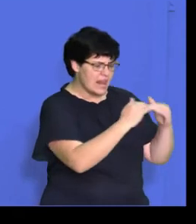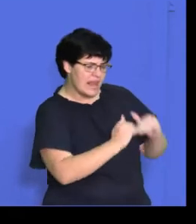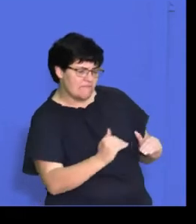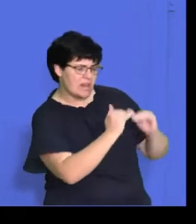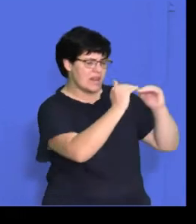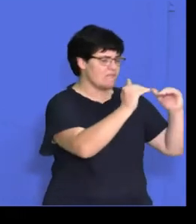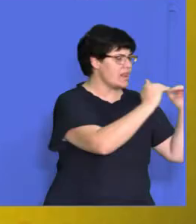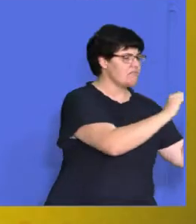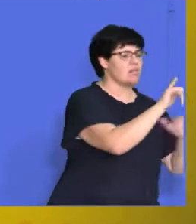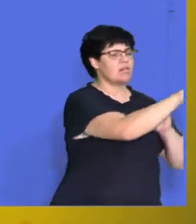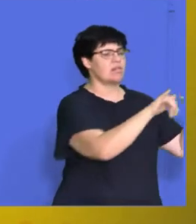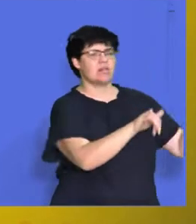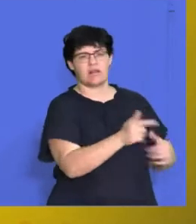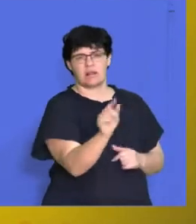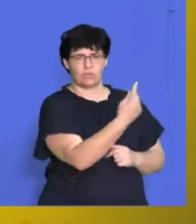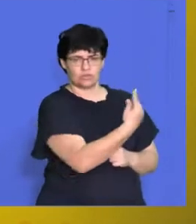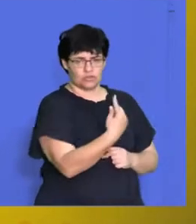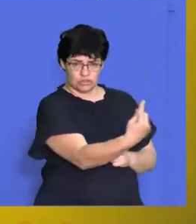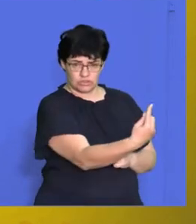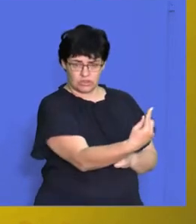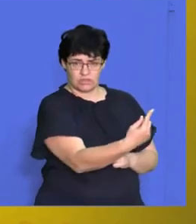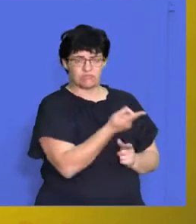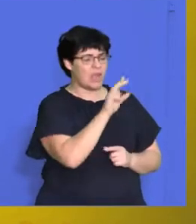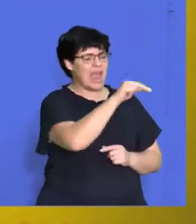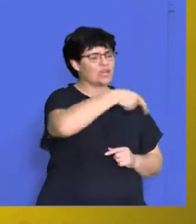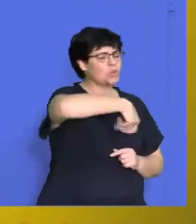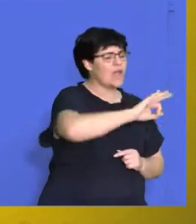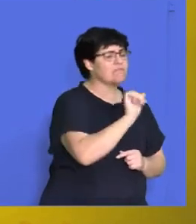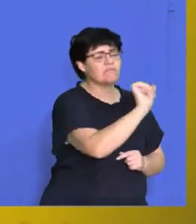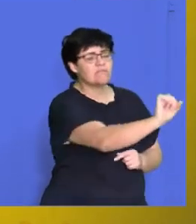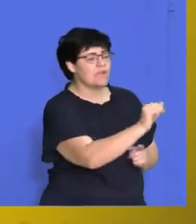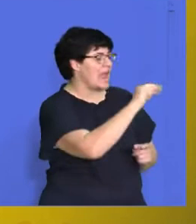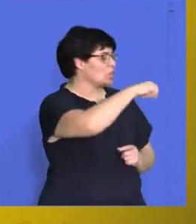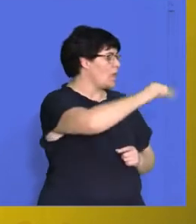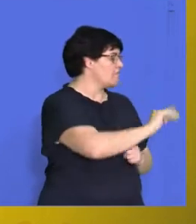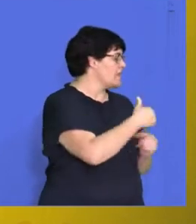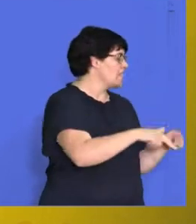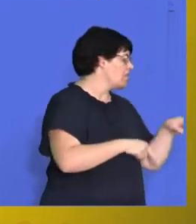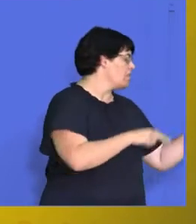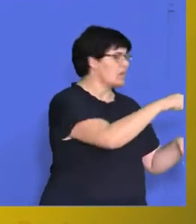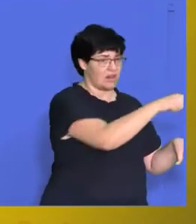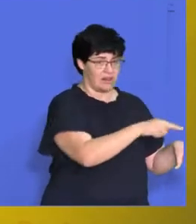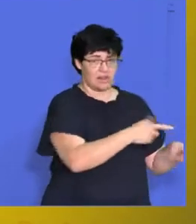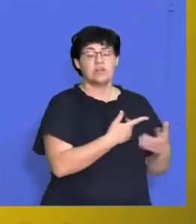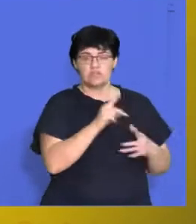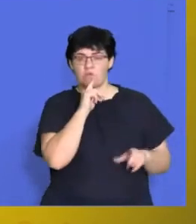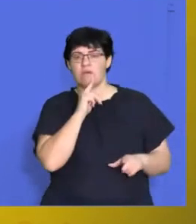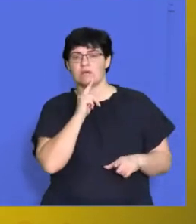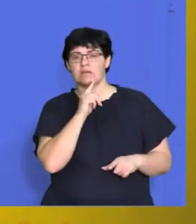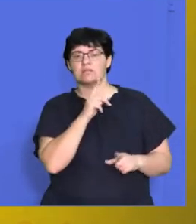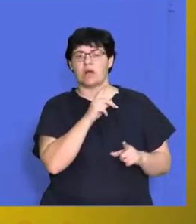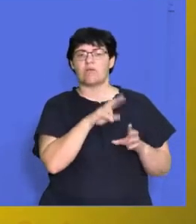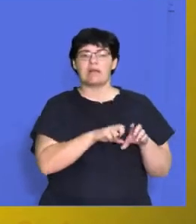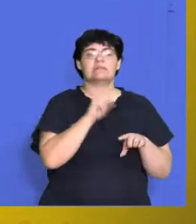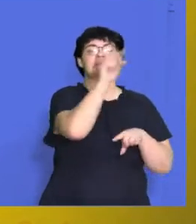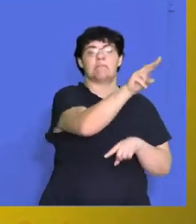So we can see, right, what NQF level are these employees at? So we can't make them skip